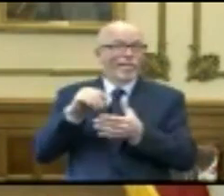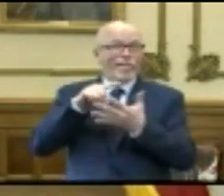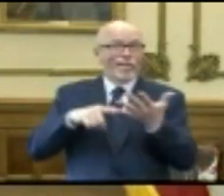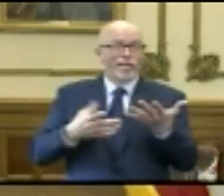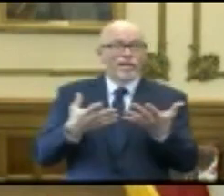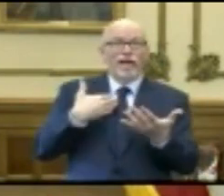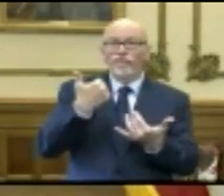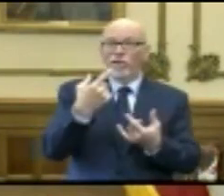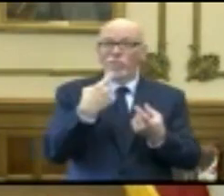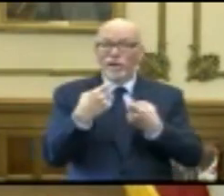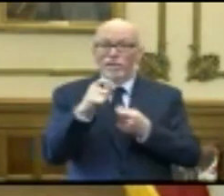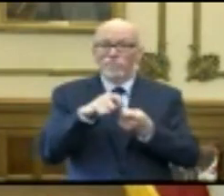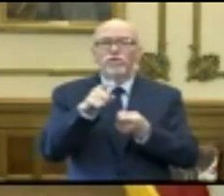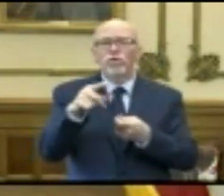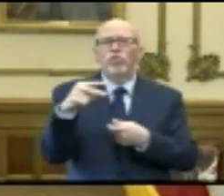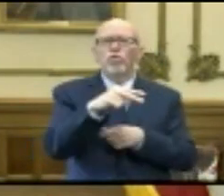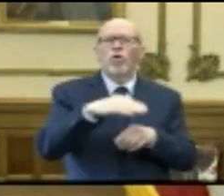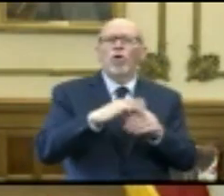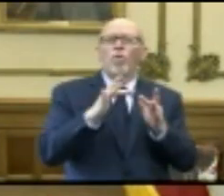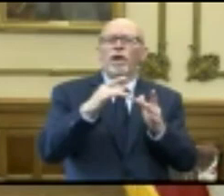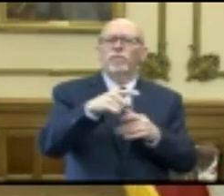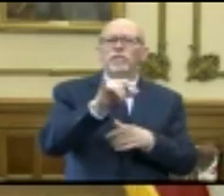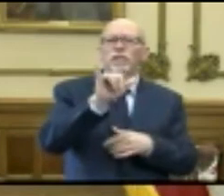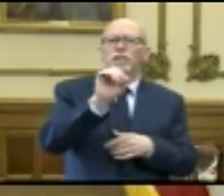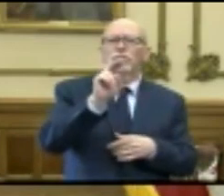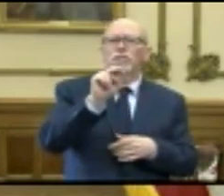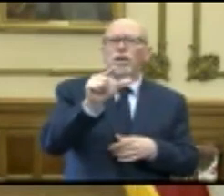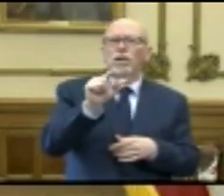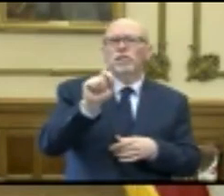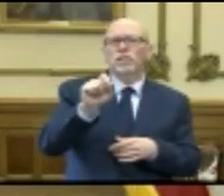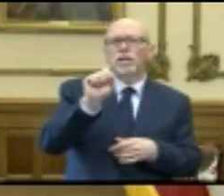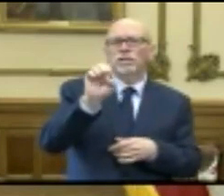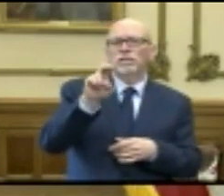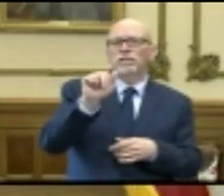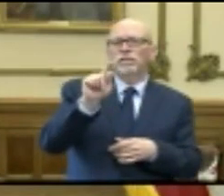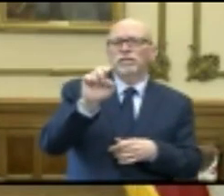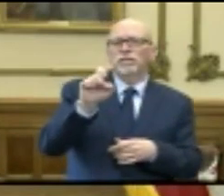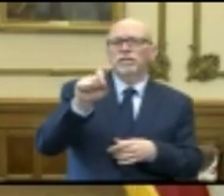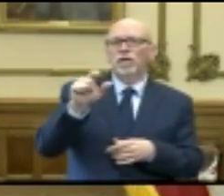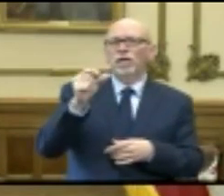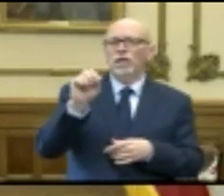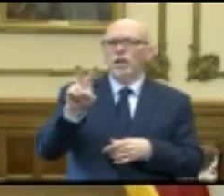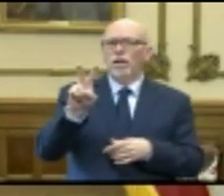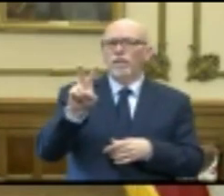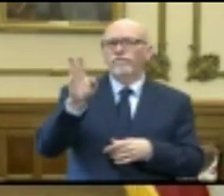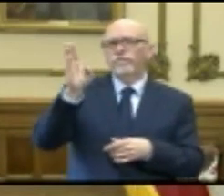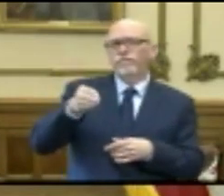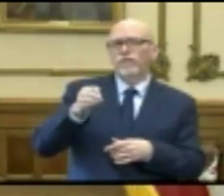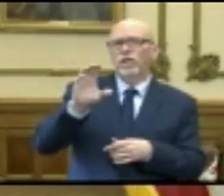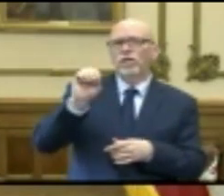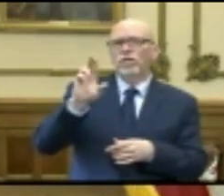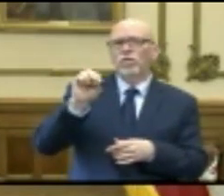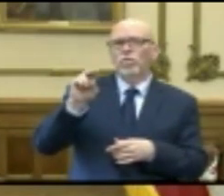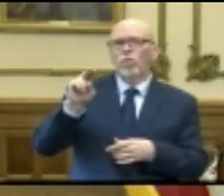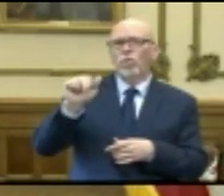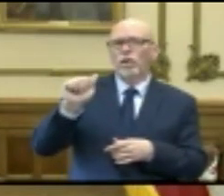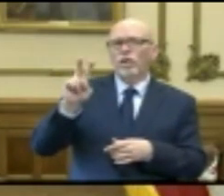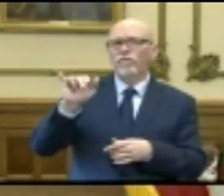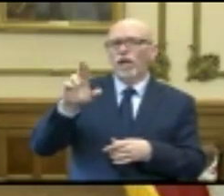to your attention, to visit our website at young.senate.gov forward slash coronavirus,